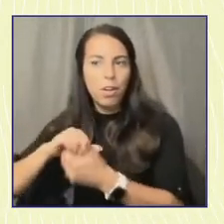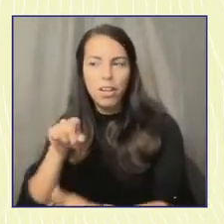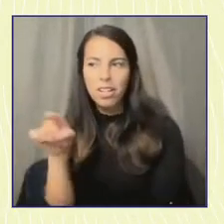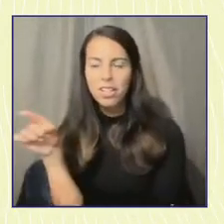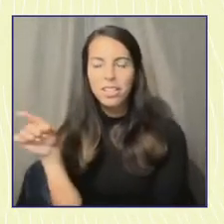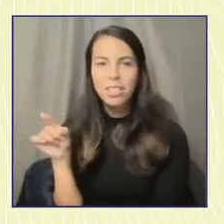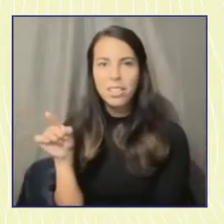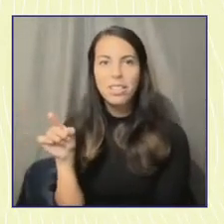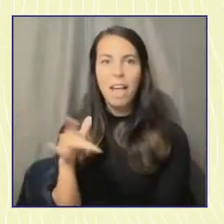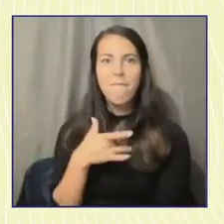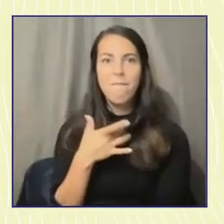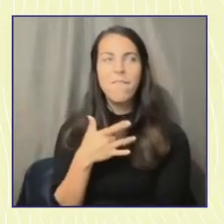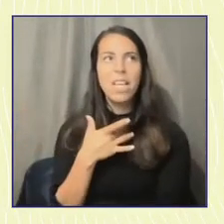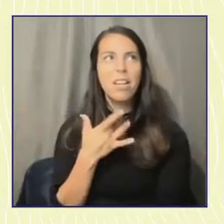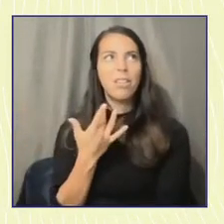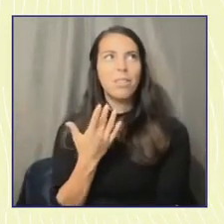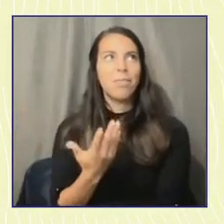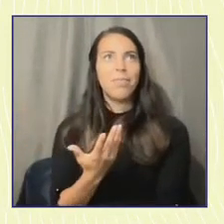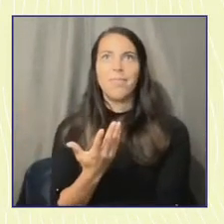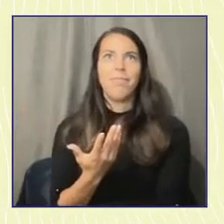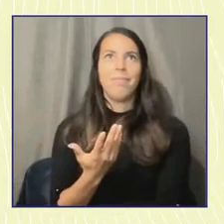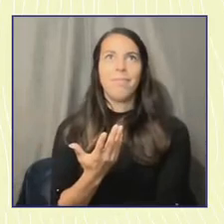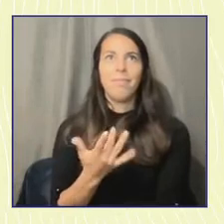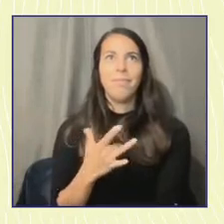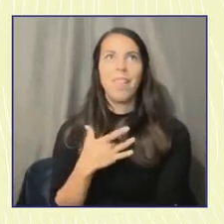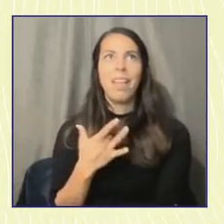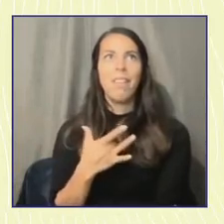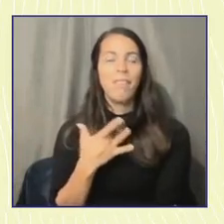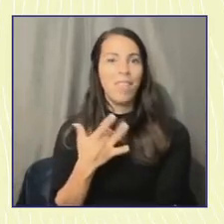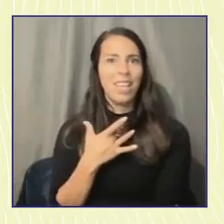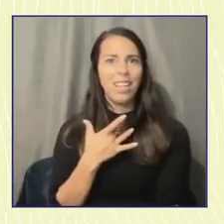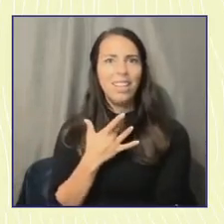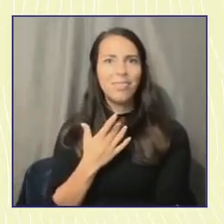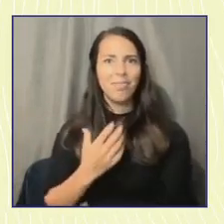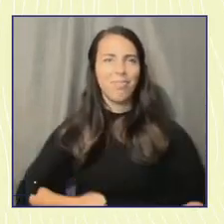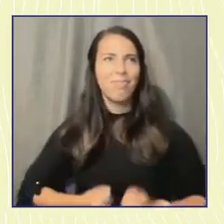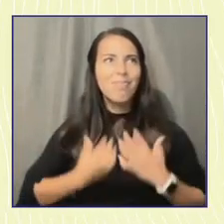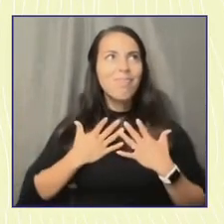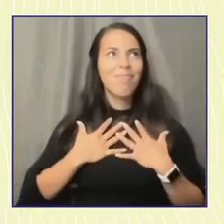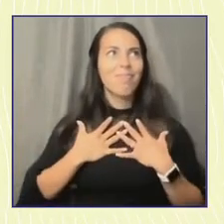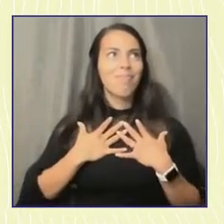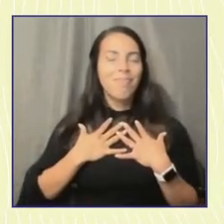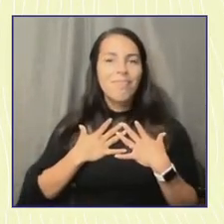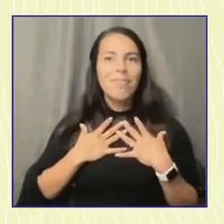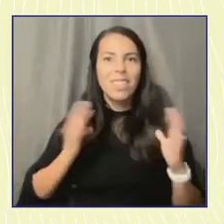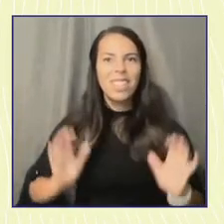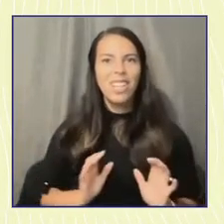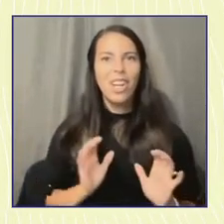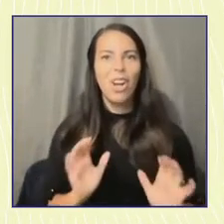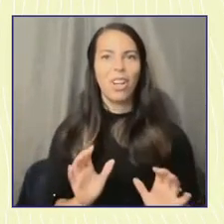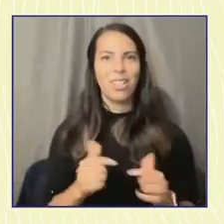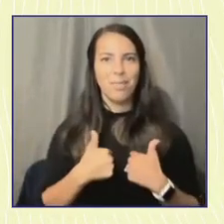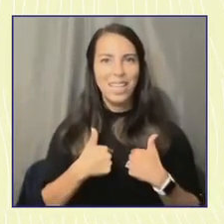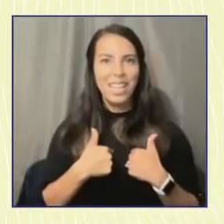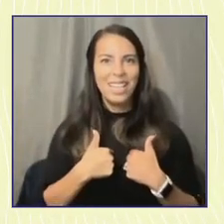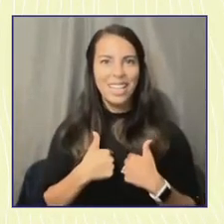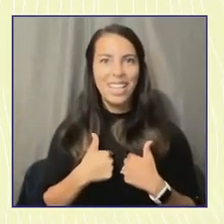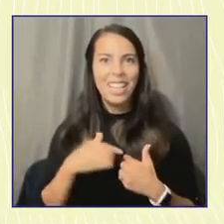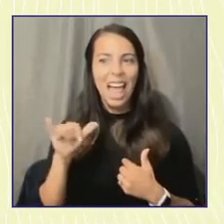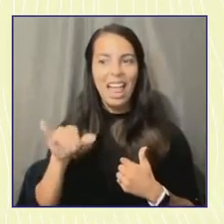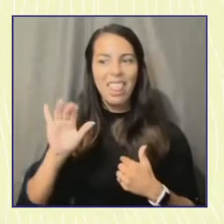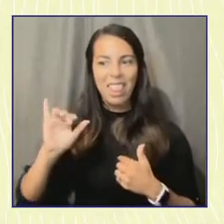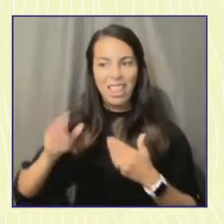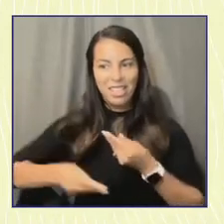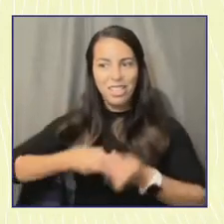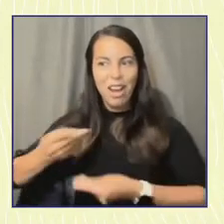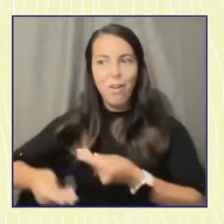feel encouraged and inspired that this next generation is willing